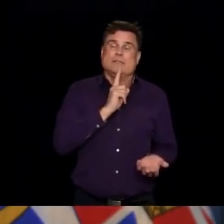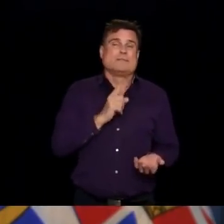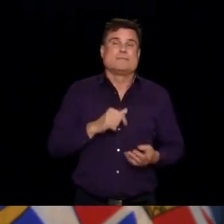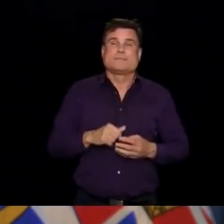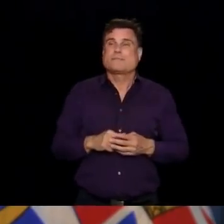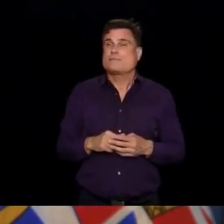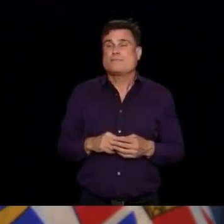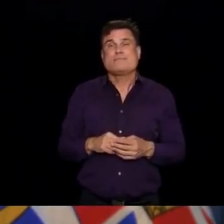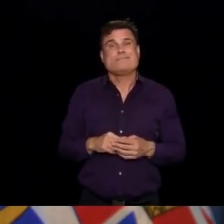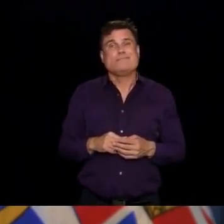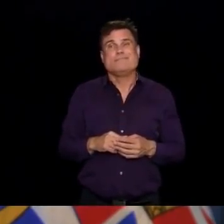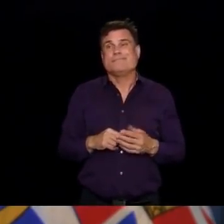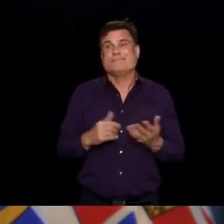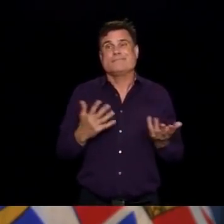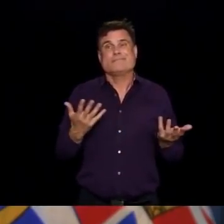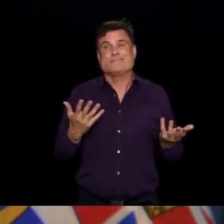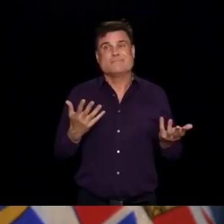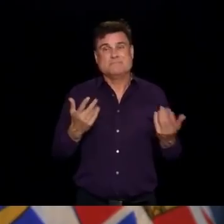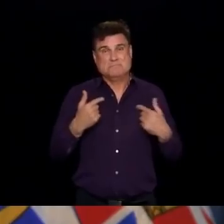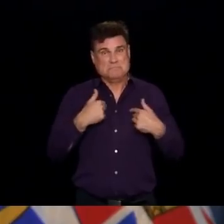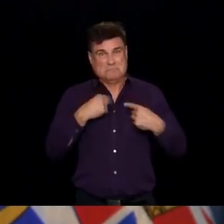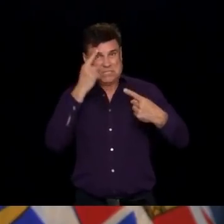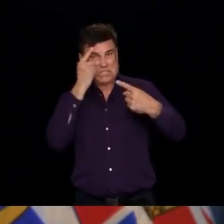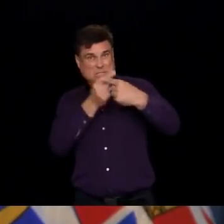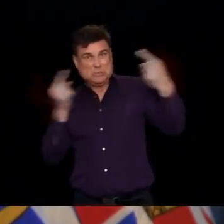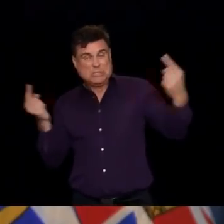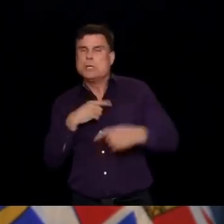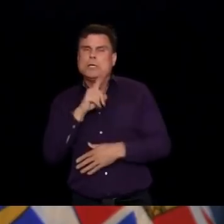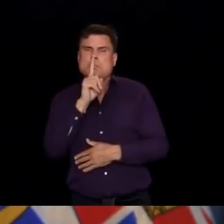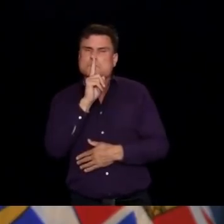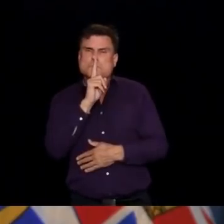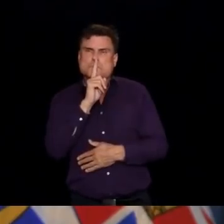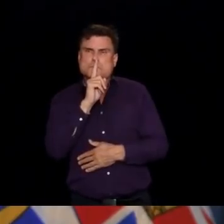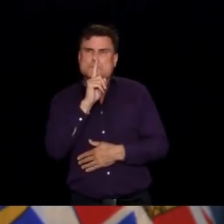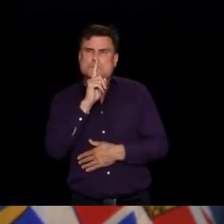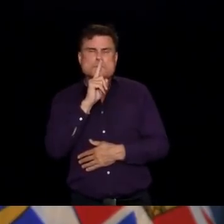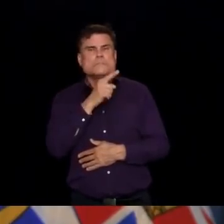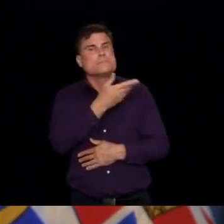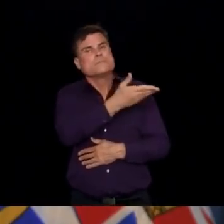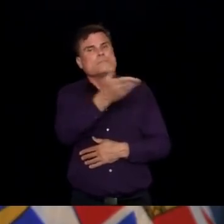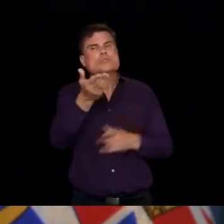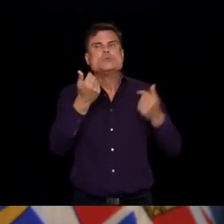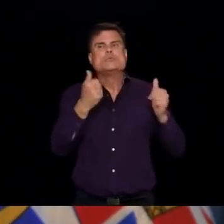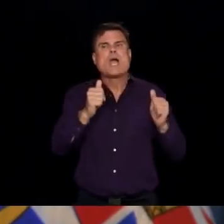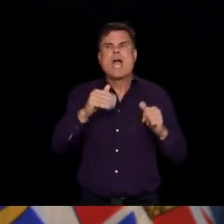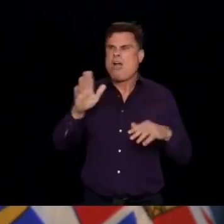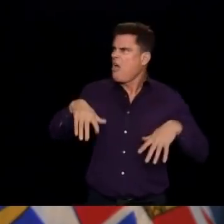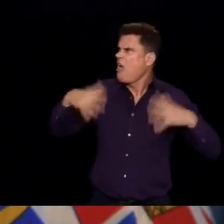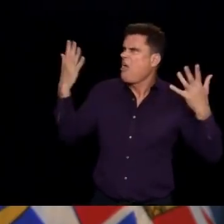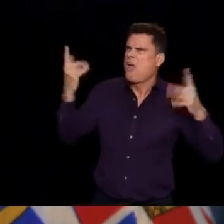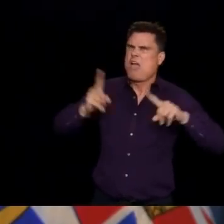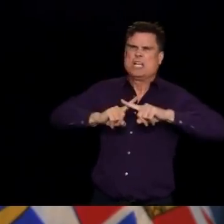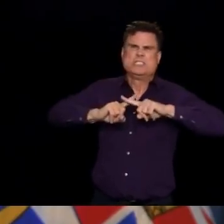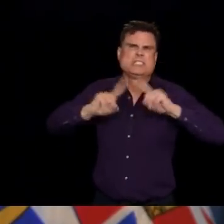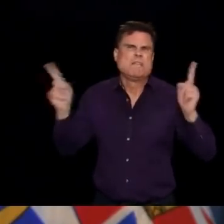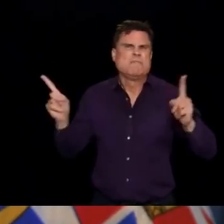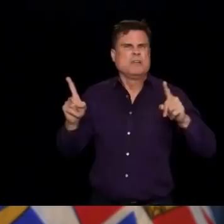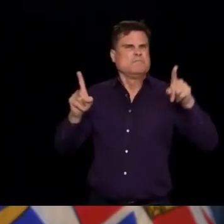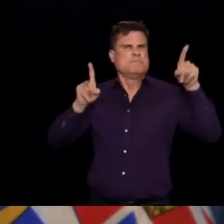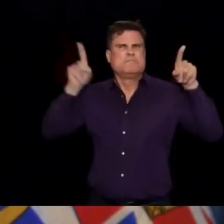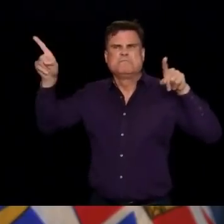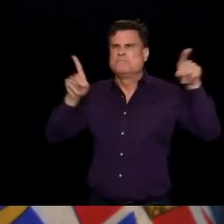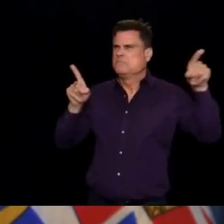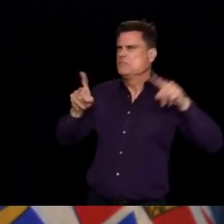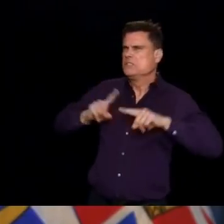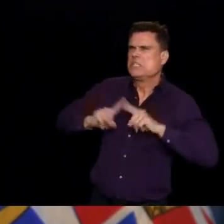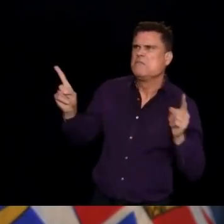how much we need to pay attention to the bits in the middle. And really, we need to have a layered approach that allows us